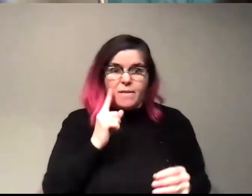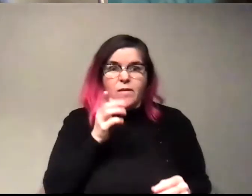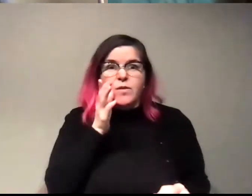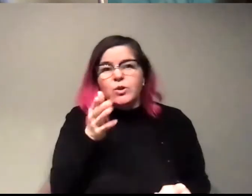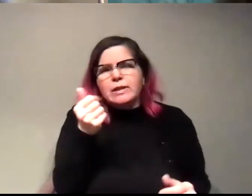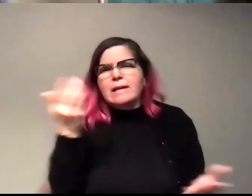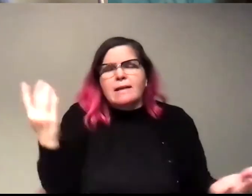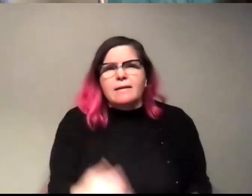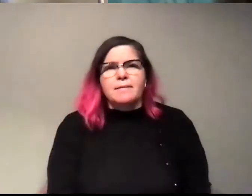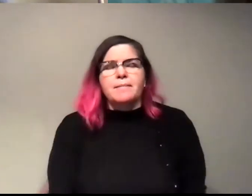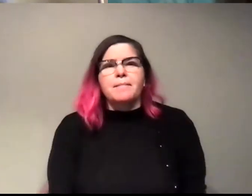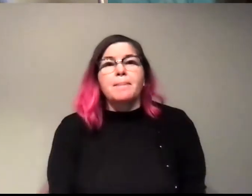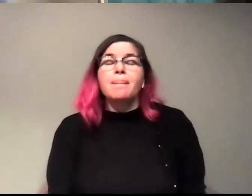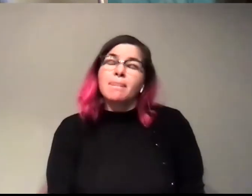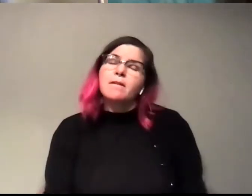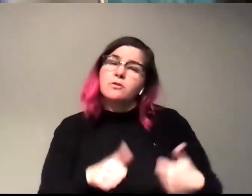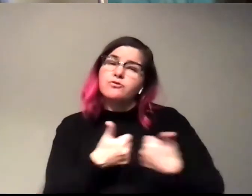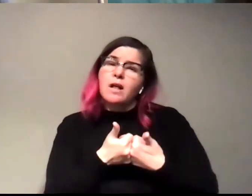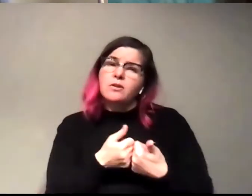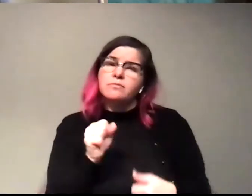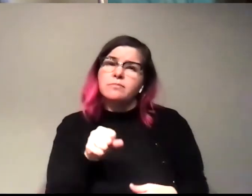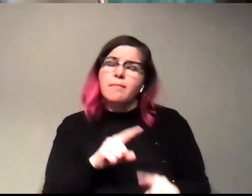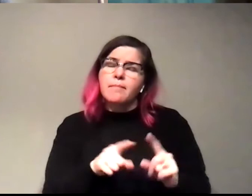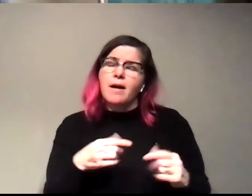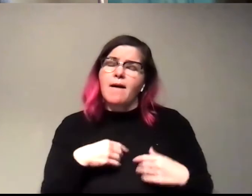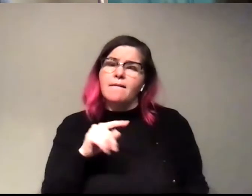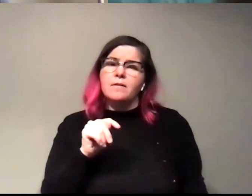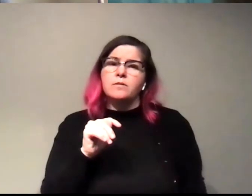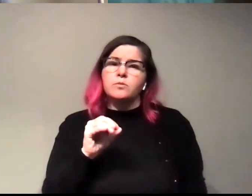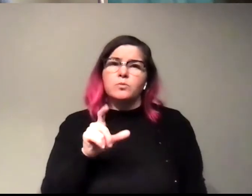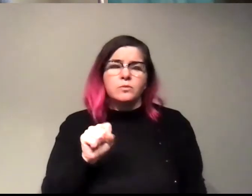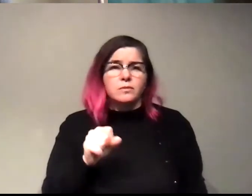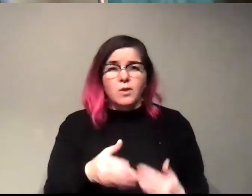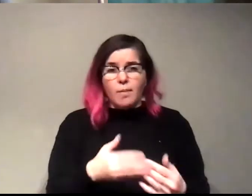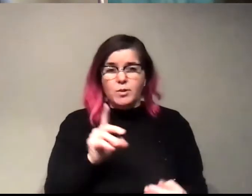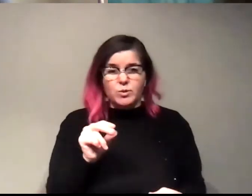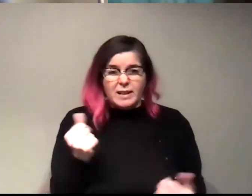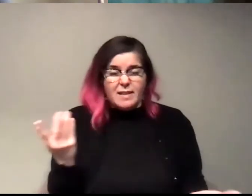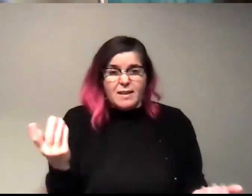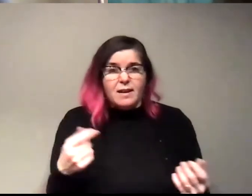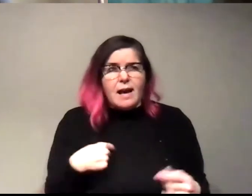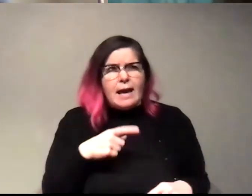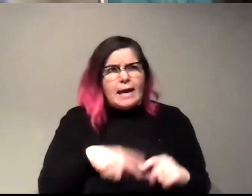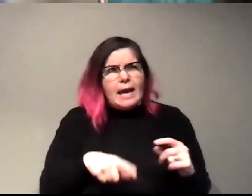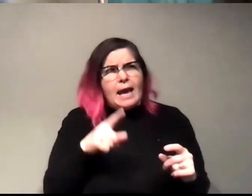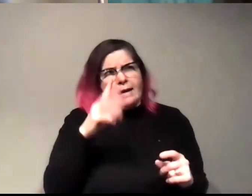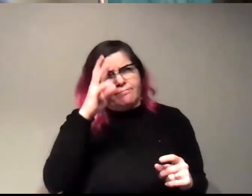I'll say, you know, it is challenging, but like, that will give you the tools to do almost anything. Like, I can't think of a single,